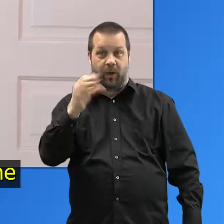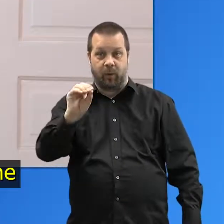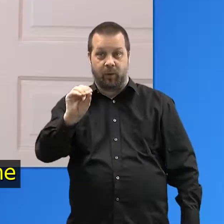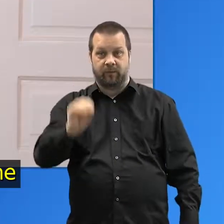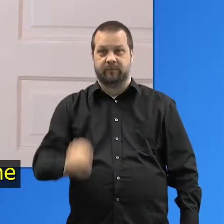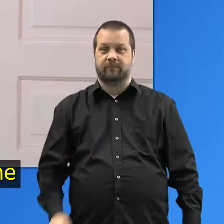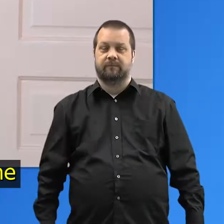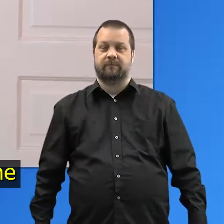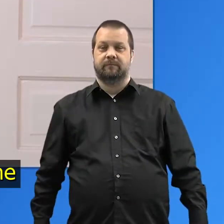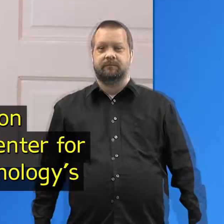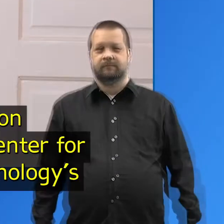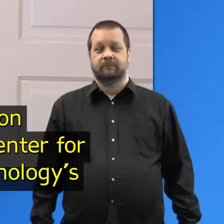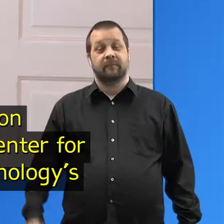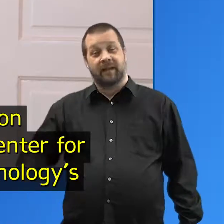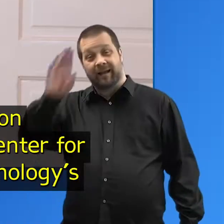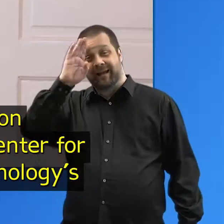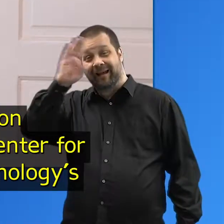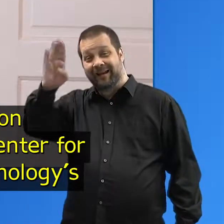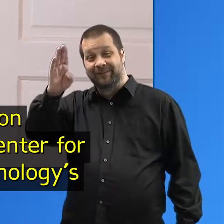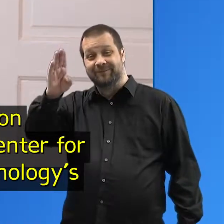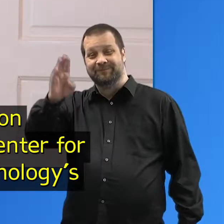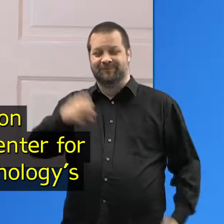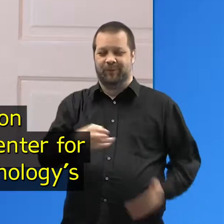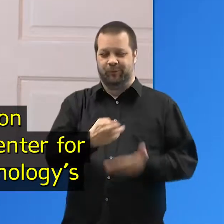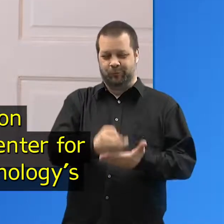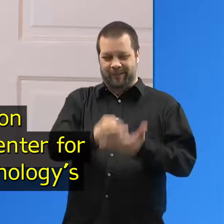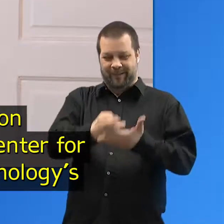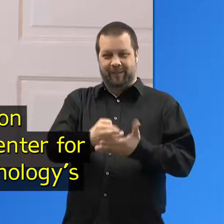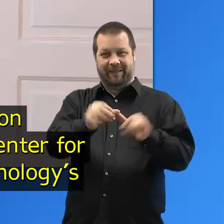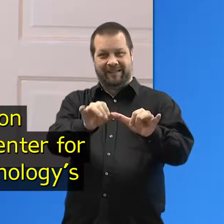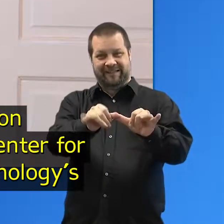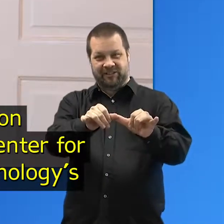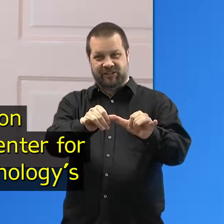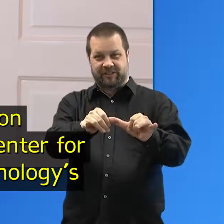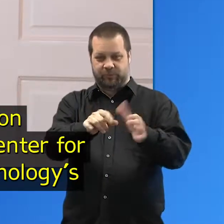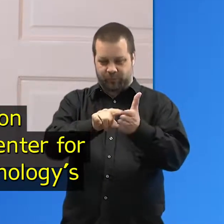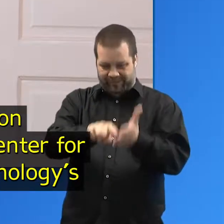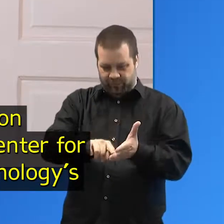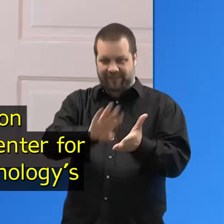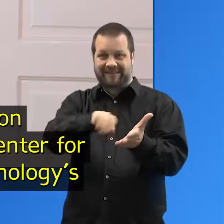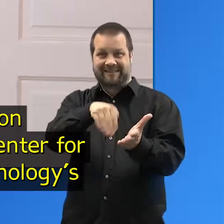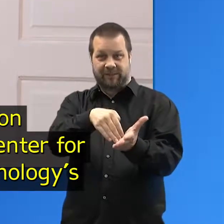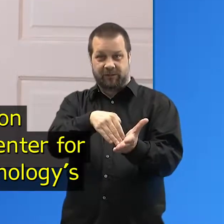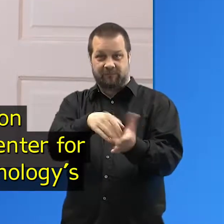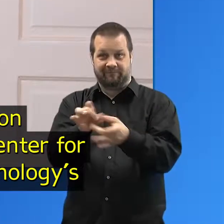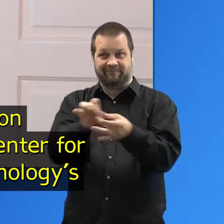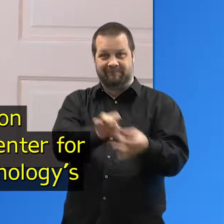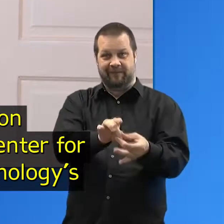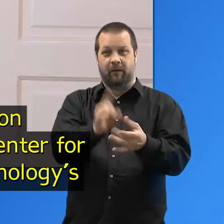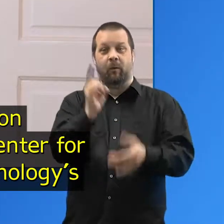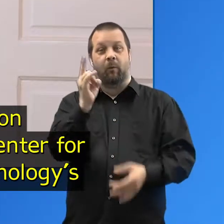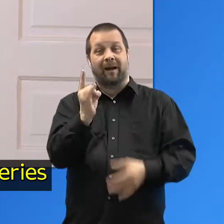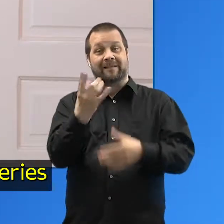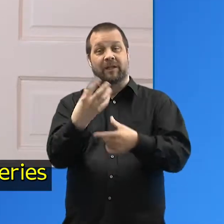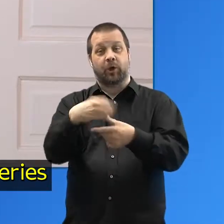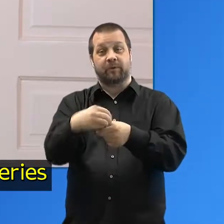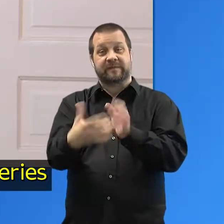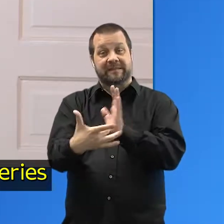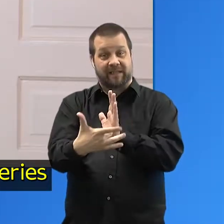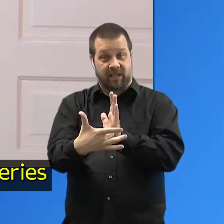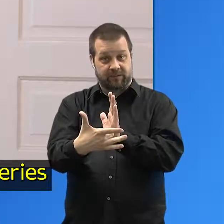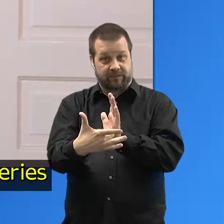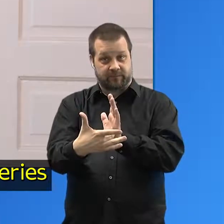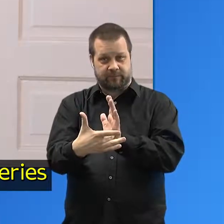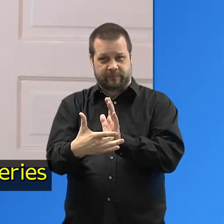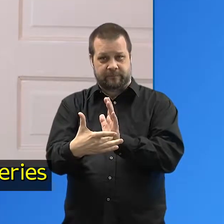Hello and welcome to the Rehabilitation Engineering Research Center for Wireless Inclusive Technologies step-by